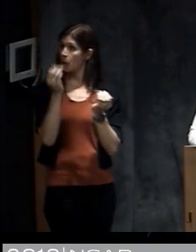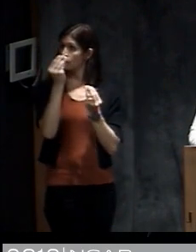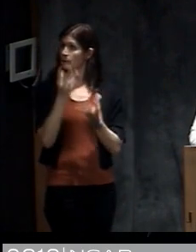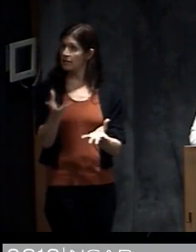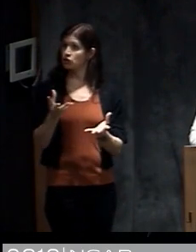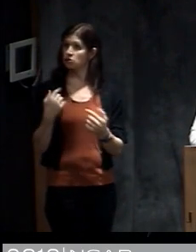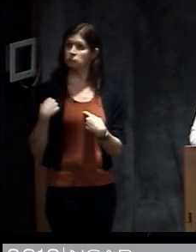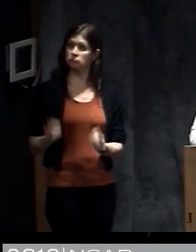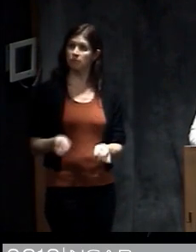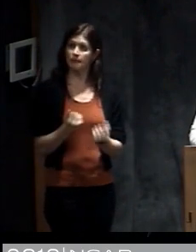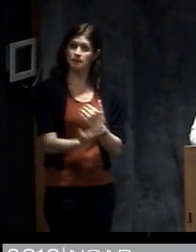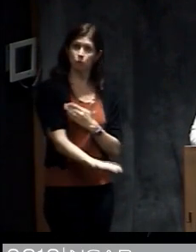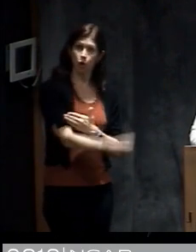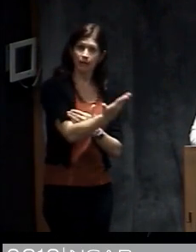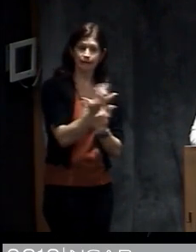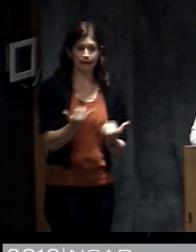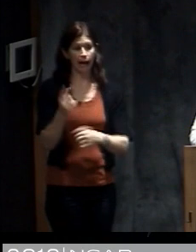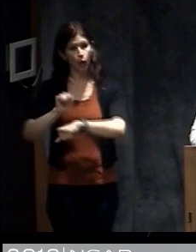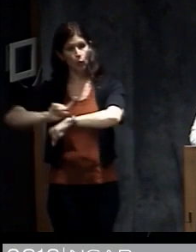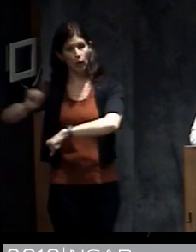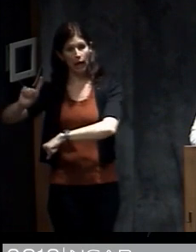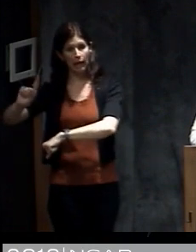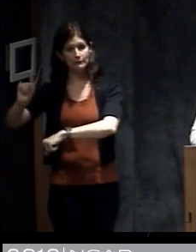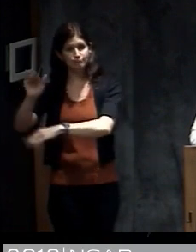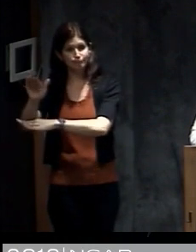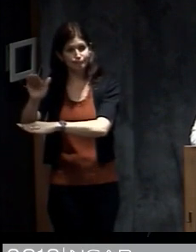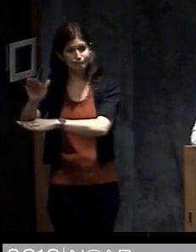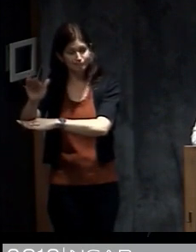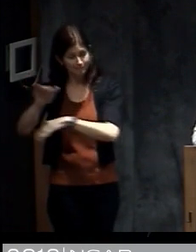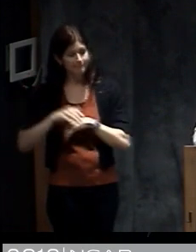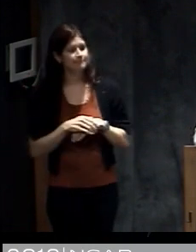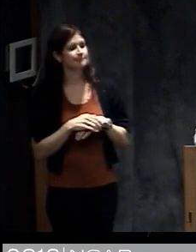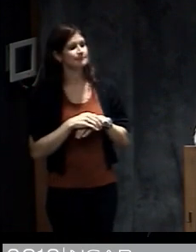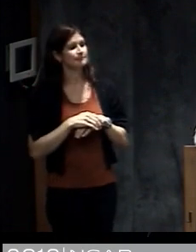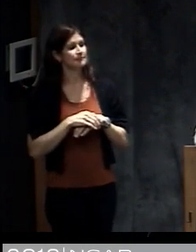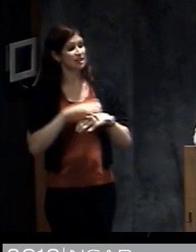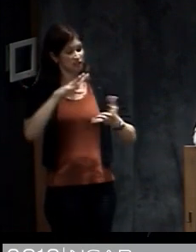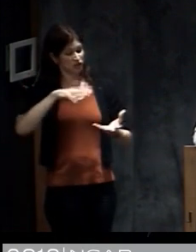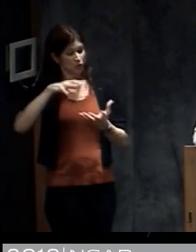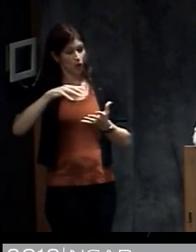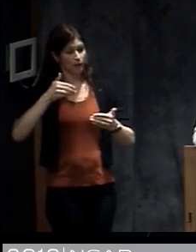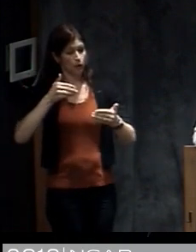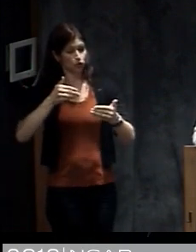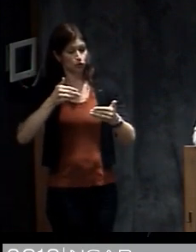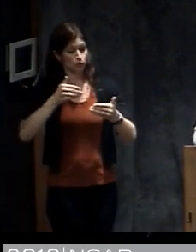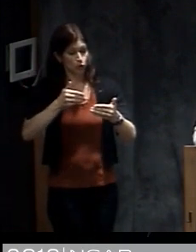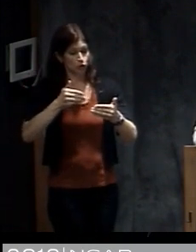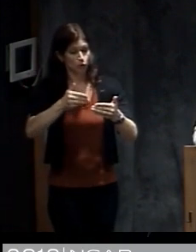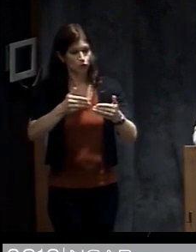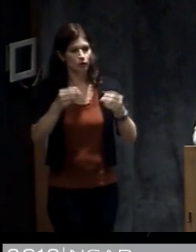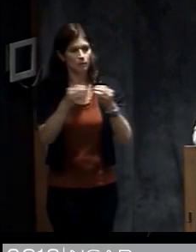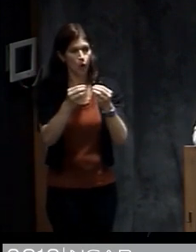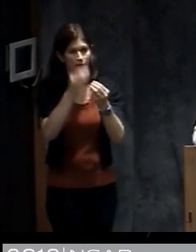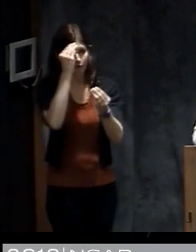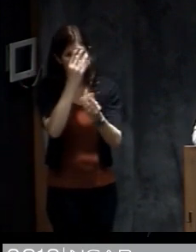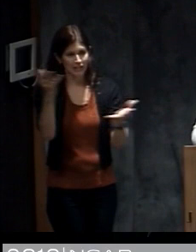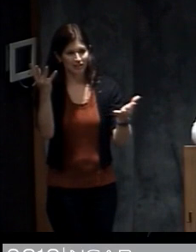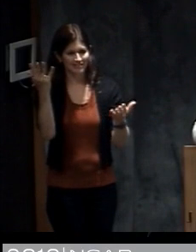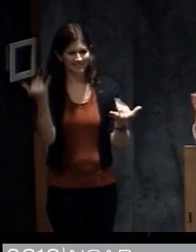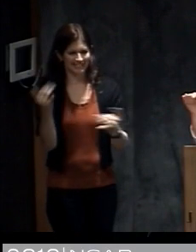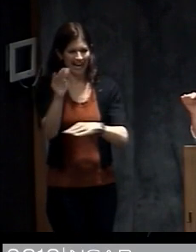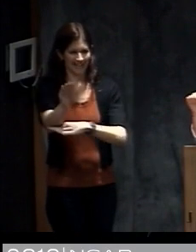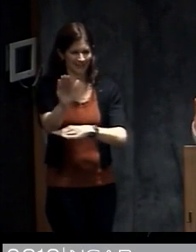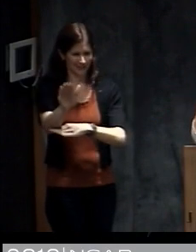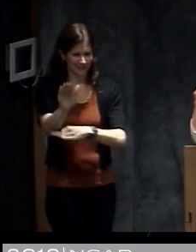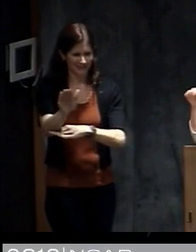this morning and it's 1 p.m. Another reconnaissance plane is approaching the storm and more details will be available later this afternoon. So they did have reconnaissance aircraft then where